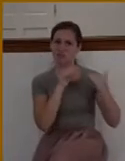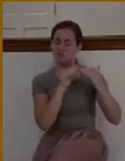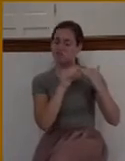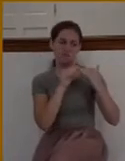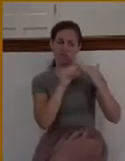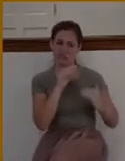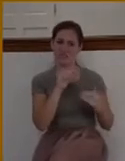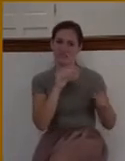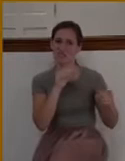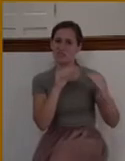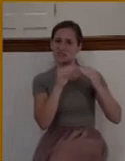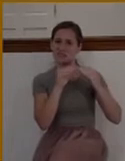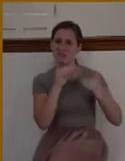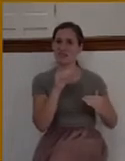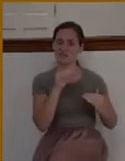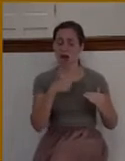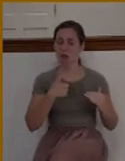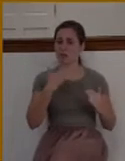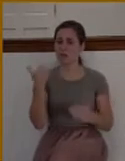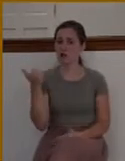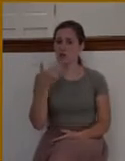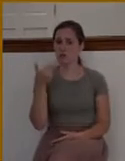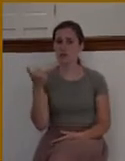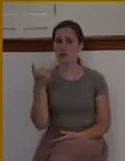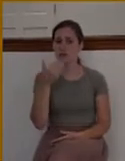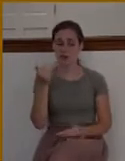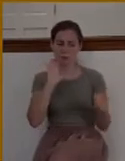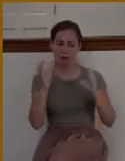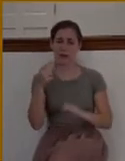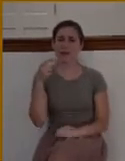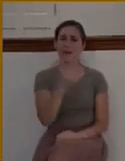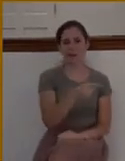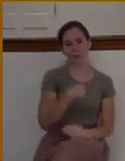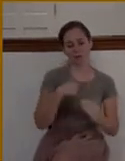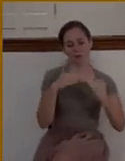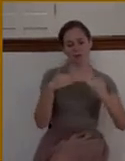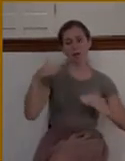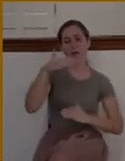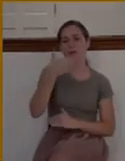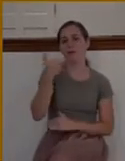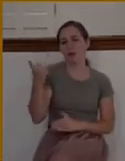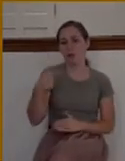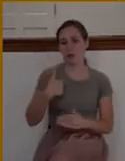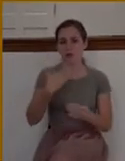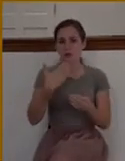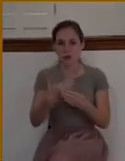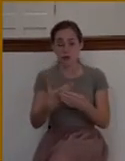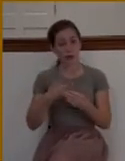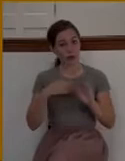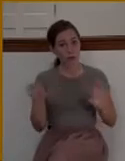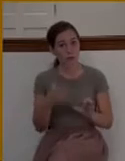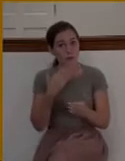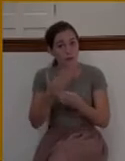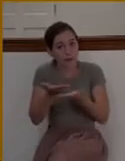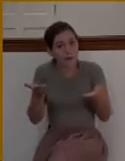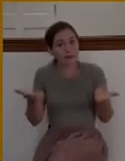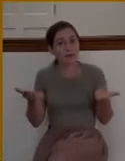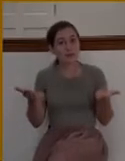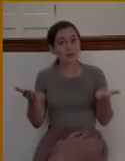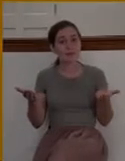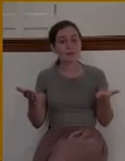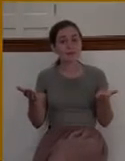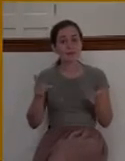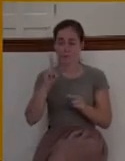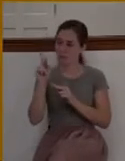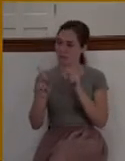compared to that person, I'm pretty good. And I do good things. And that's what people